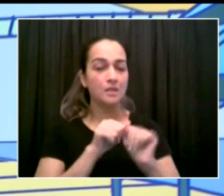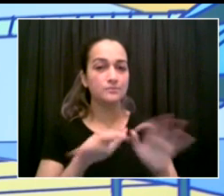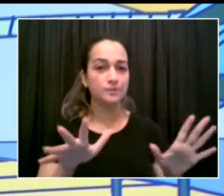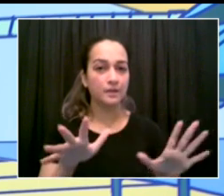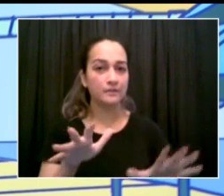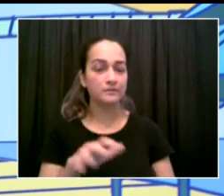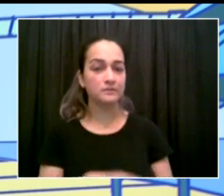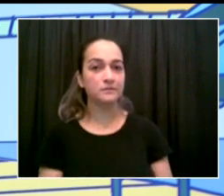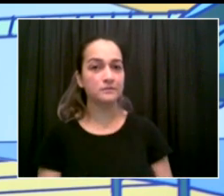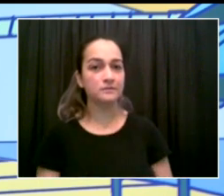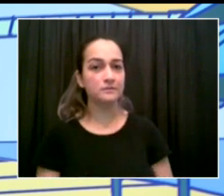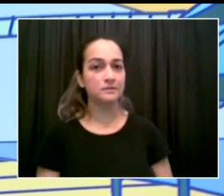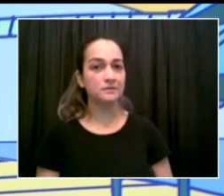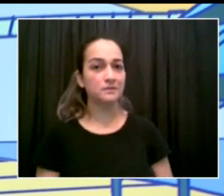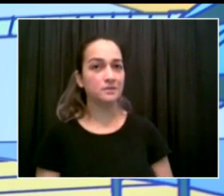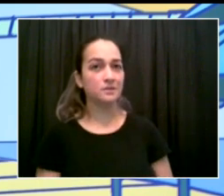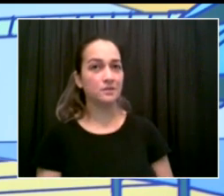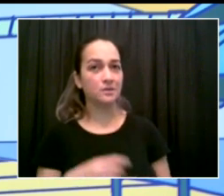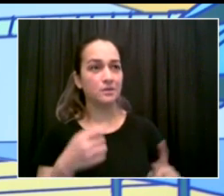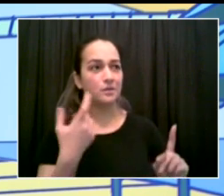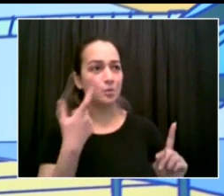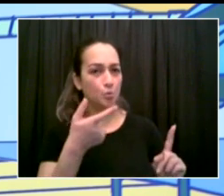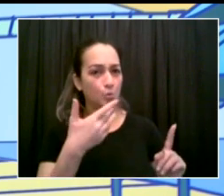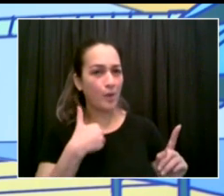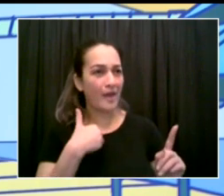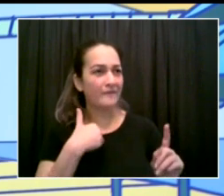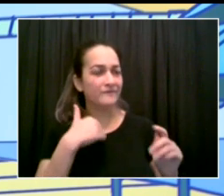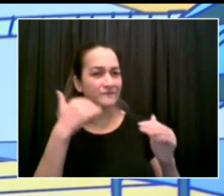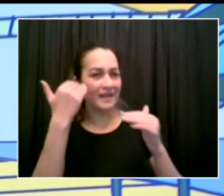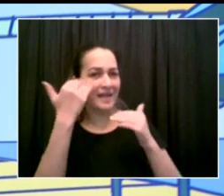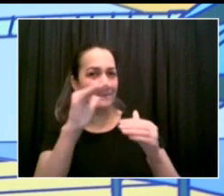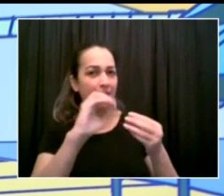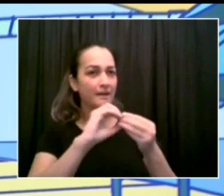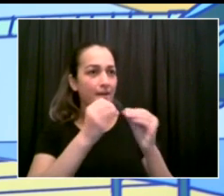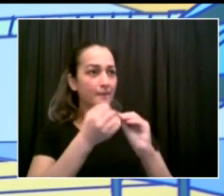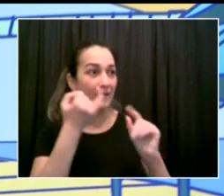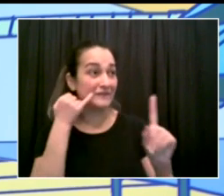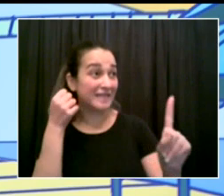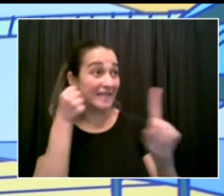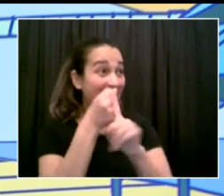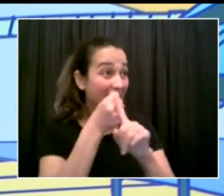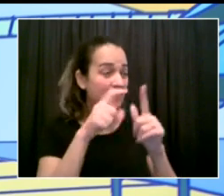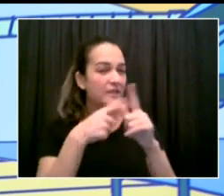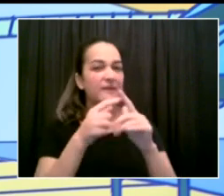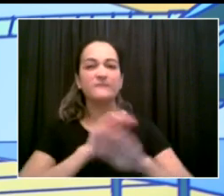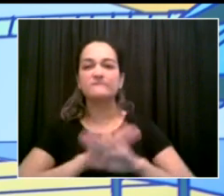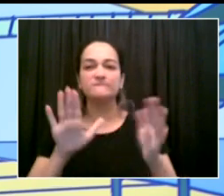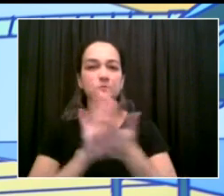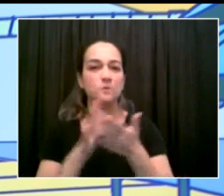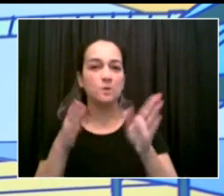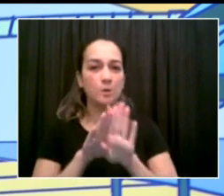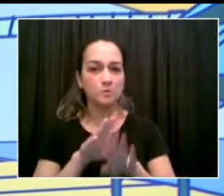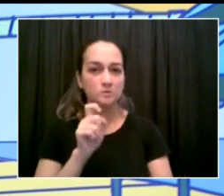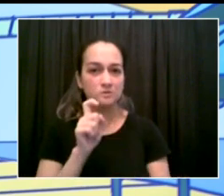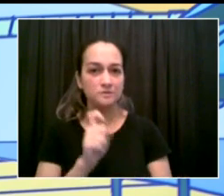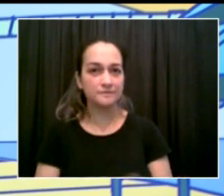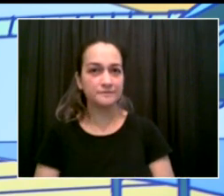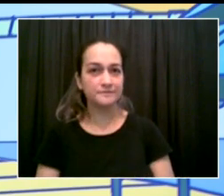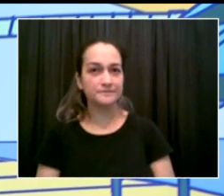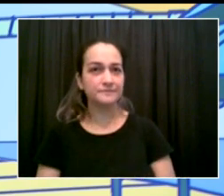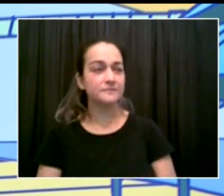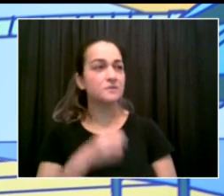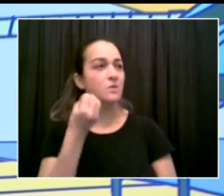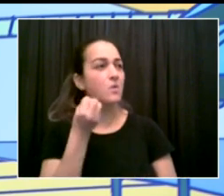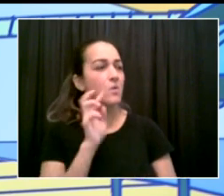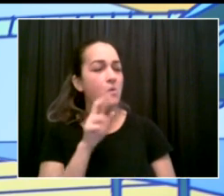know there was a specific number for that over the summer, and I'm just wondering if that still exists now. I'm going to turn to Dr. Ted Long, but with